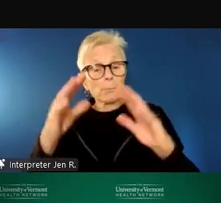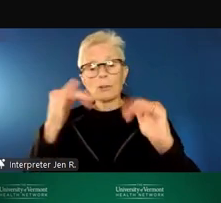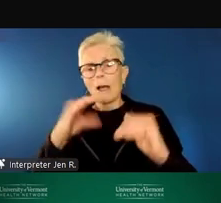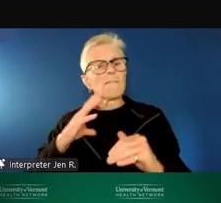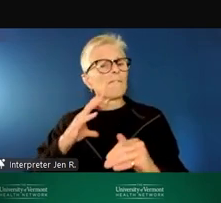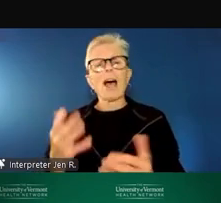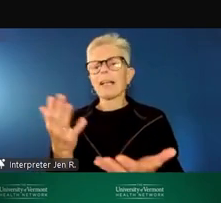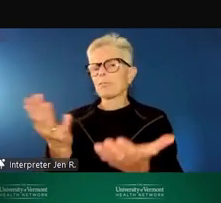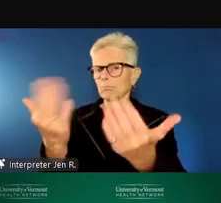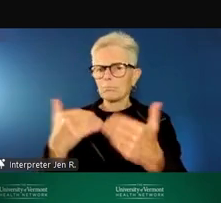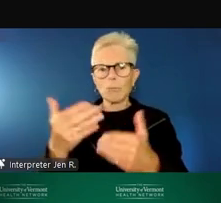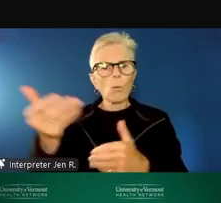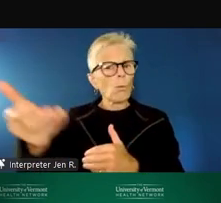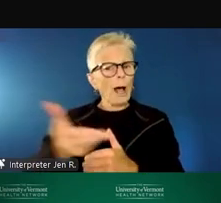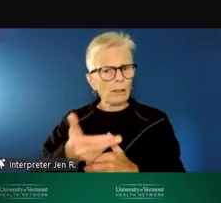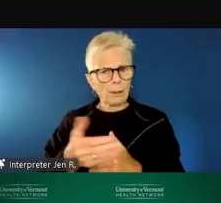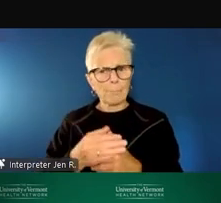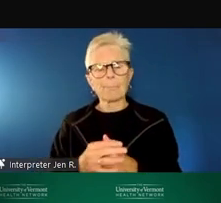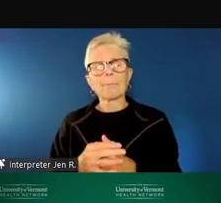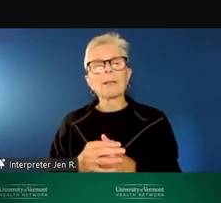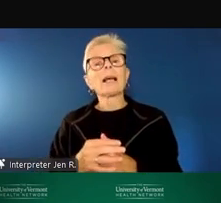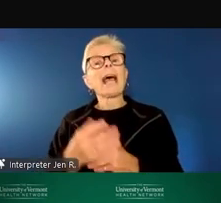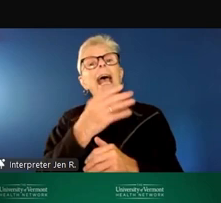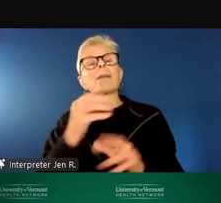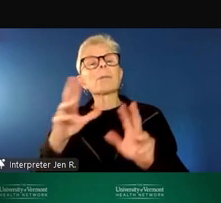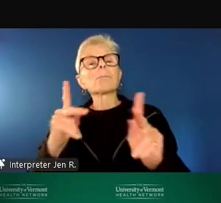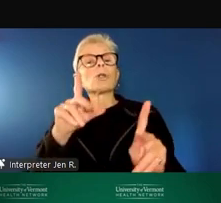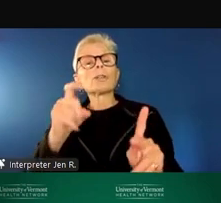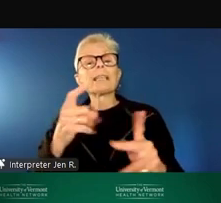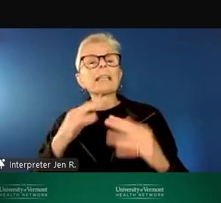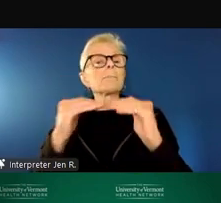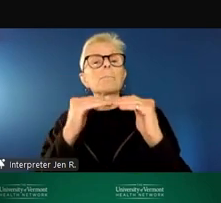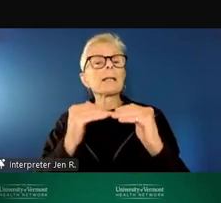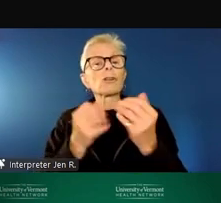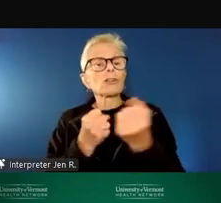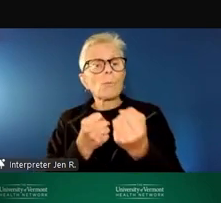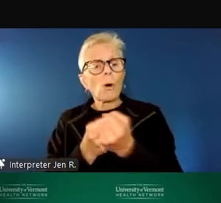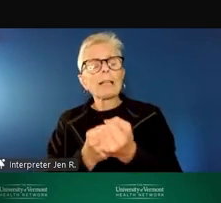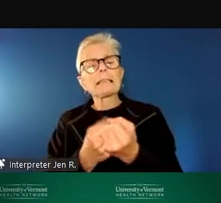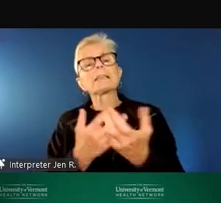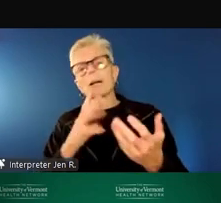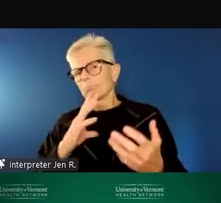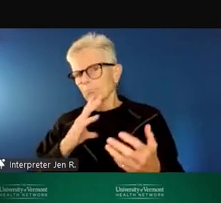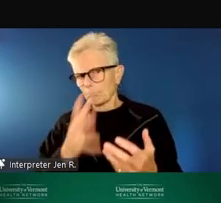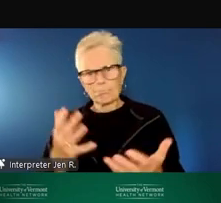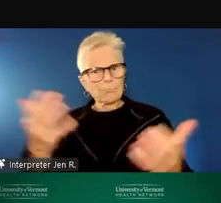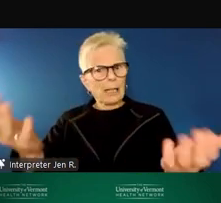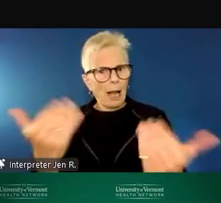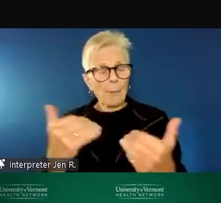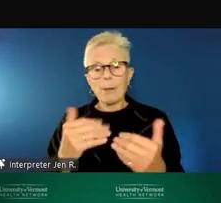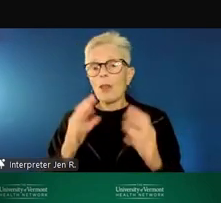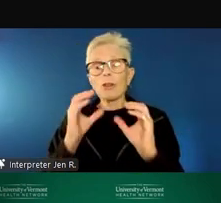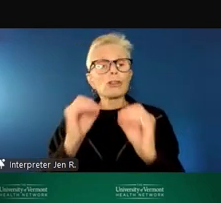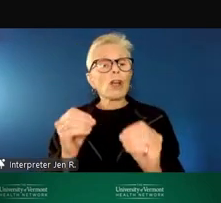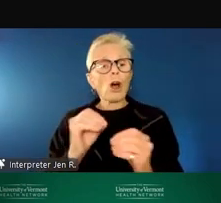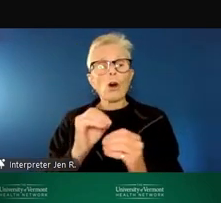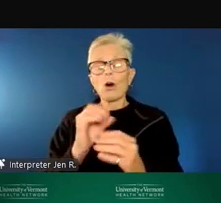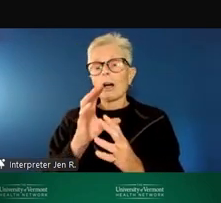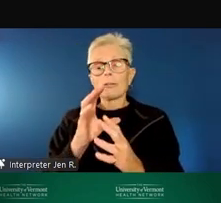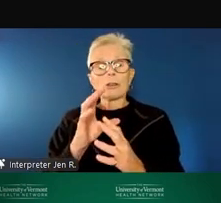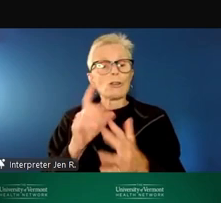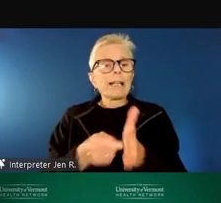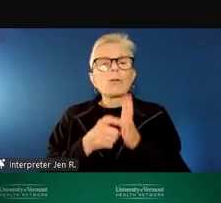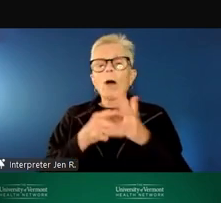this program, in addition to people looking for peer support, and there's no criteria or mandate that anyone accessing the